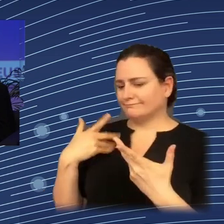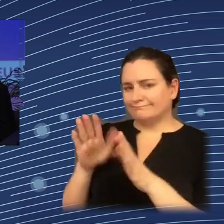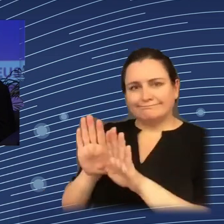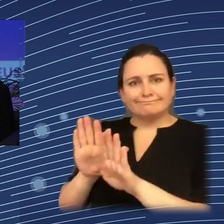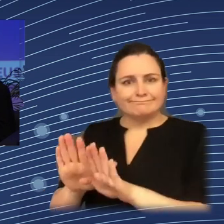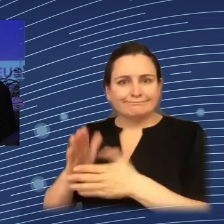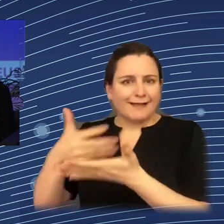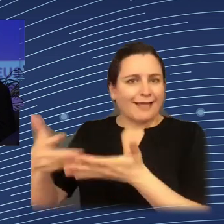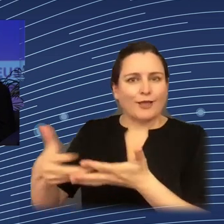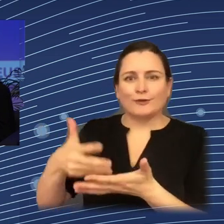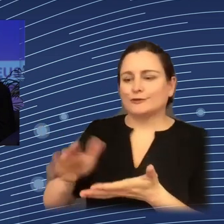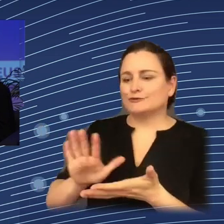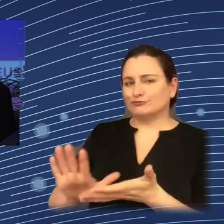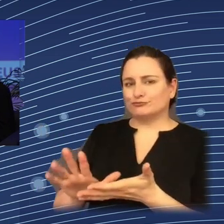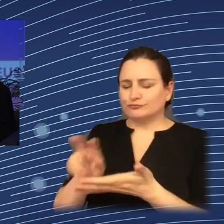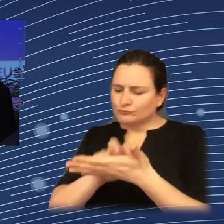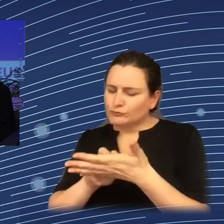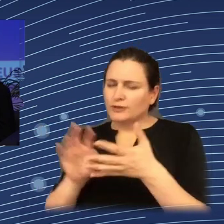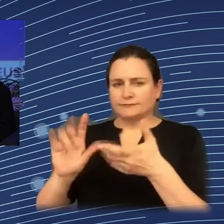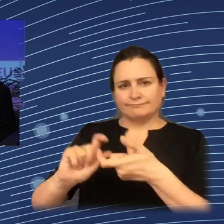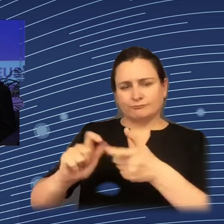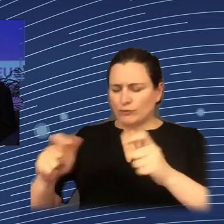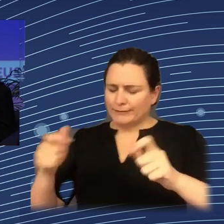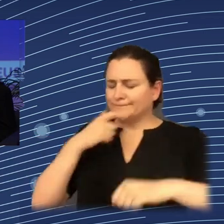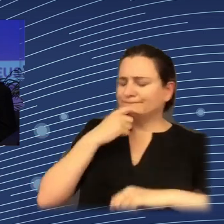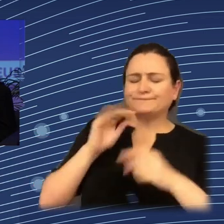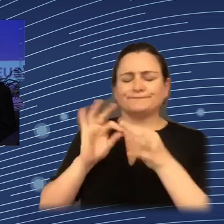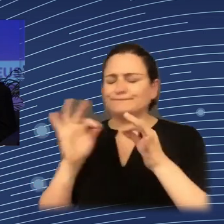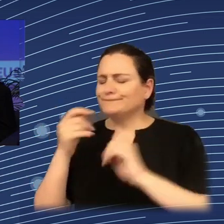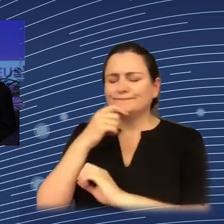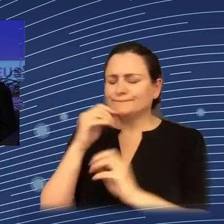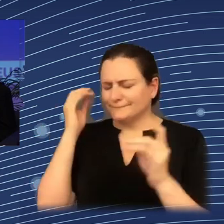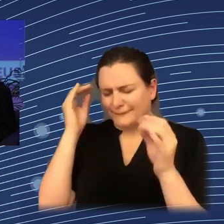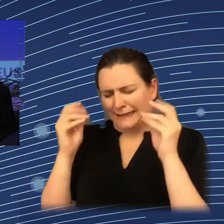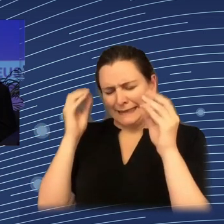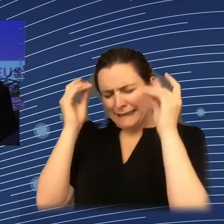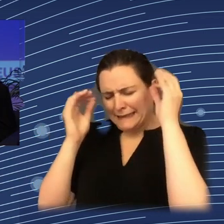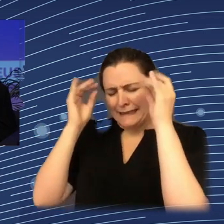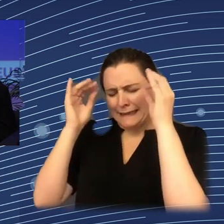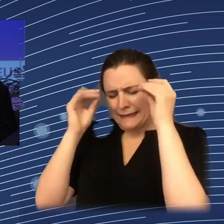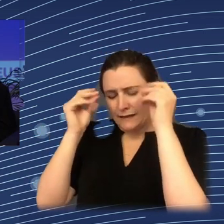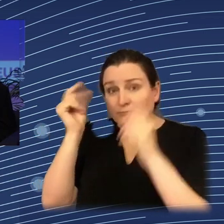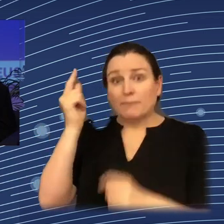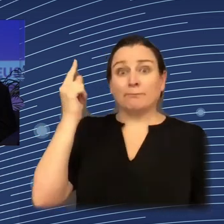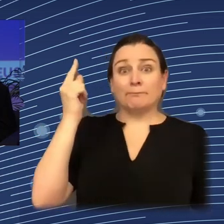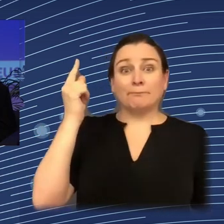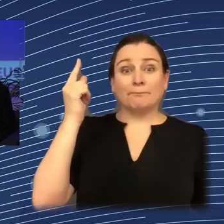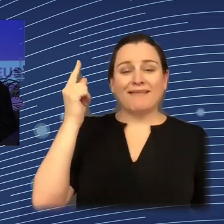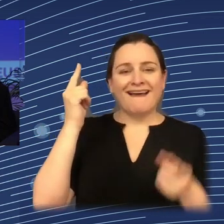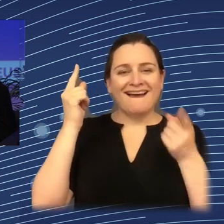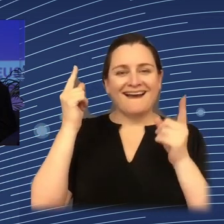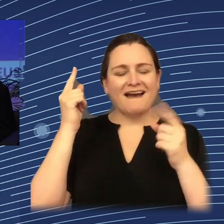something magically clicks in our minds, and we soon understand that we are suddenly capable